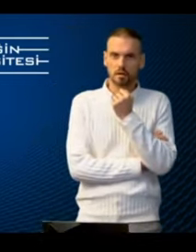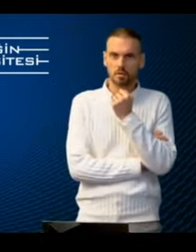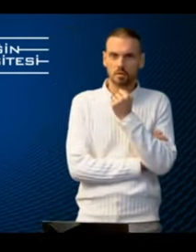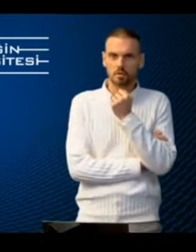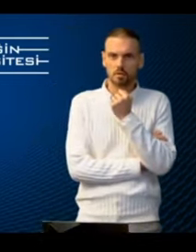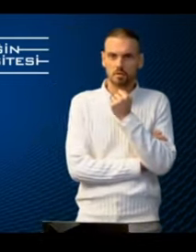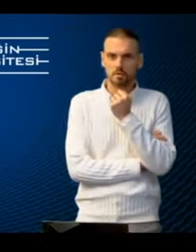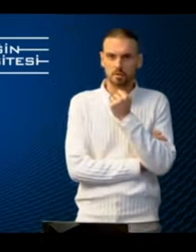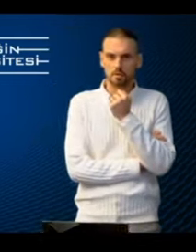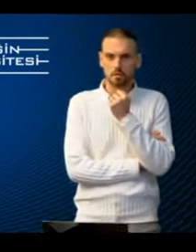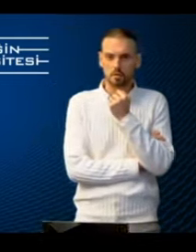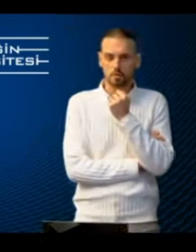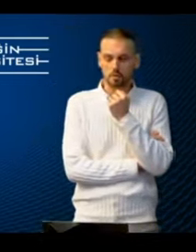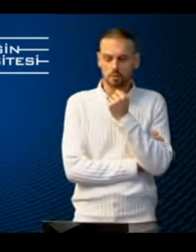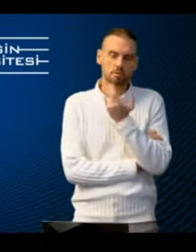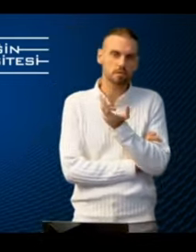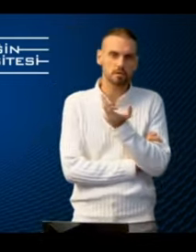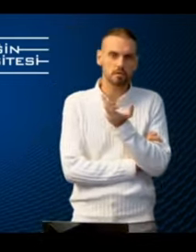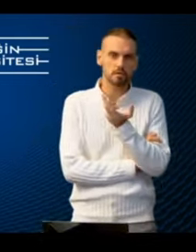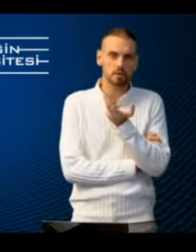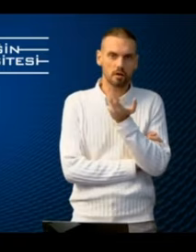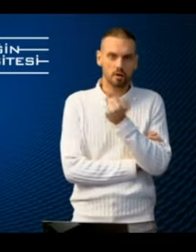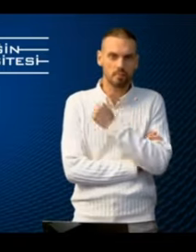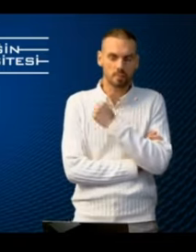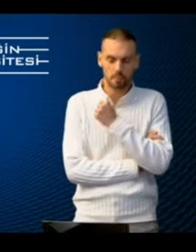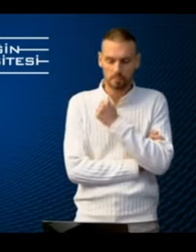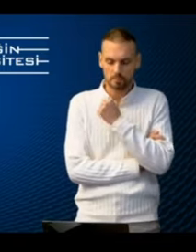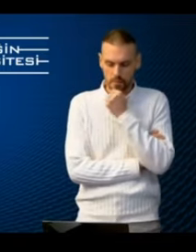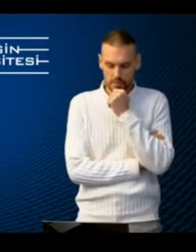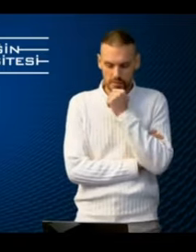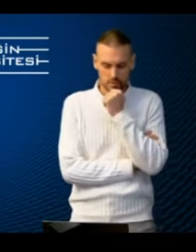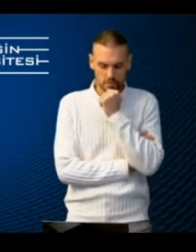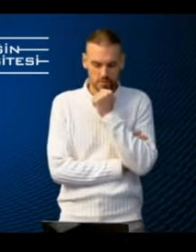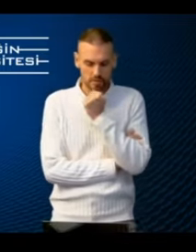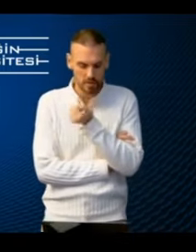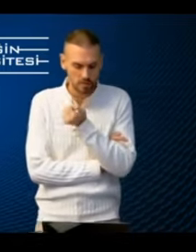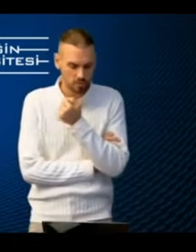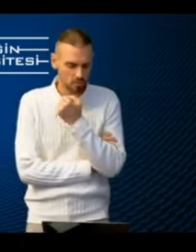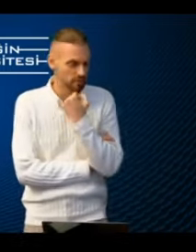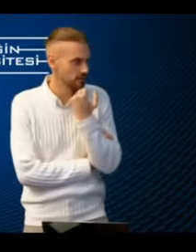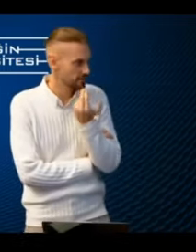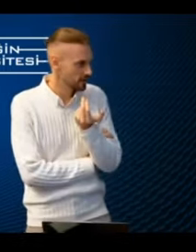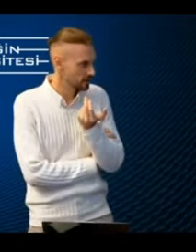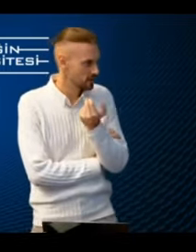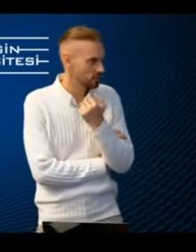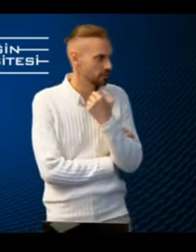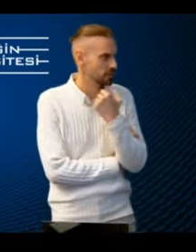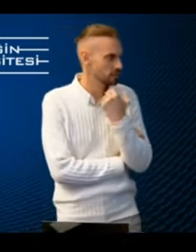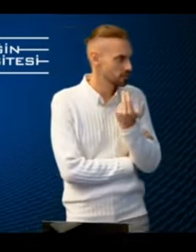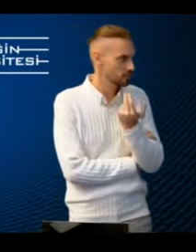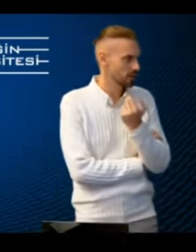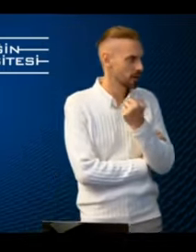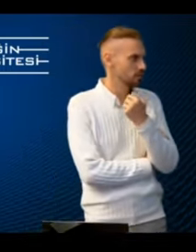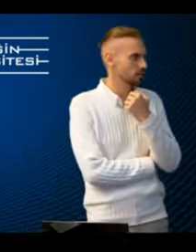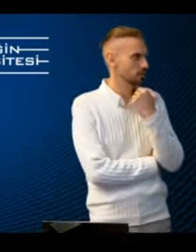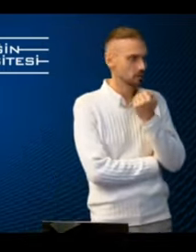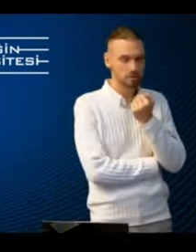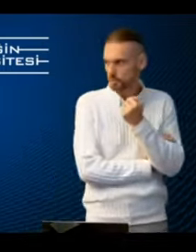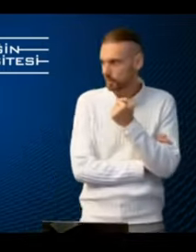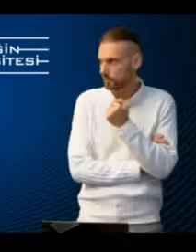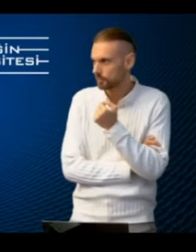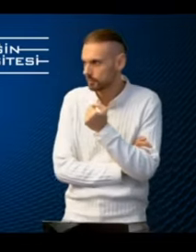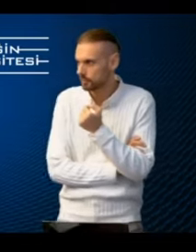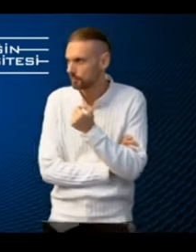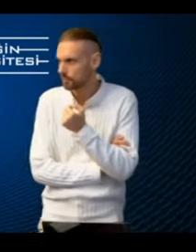our learners to to know what usually um passengers say what they think what they do and how it